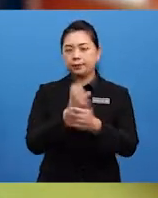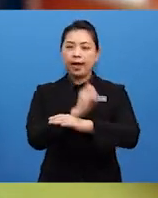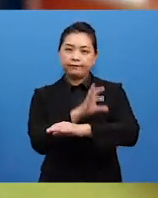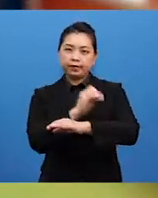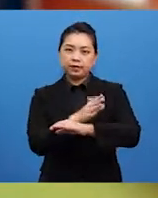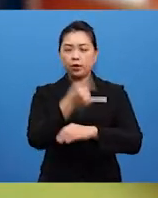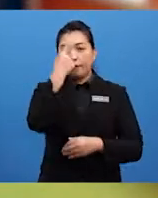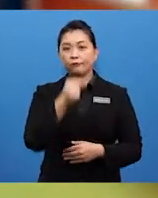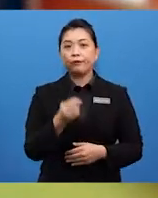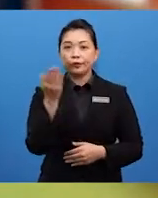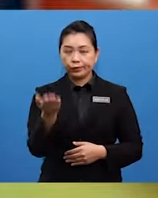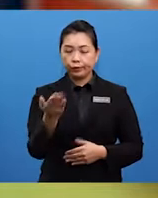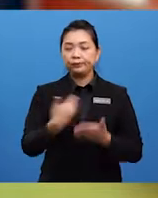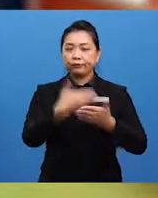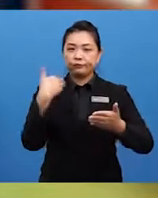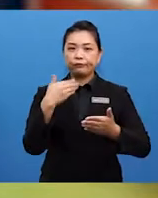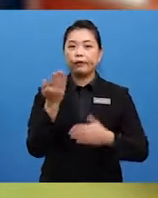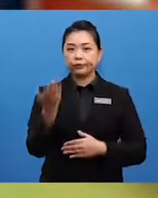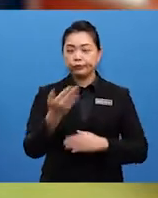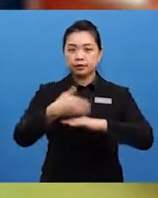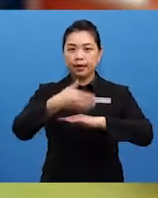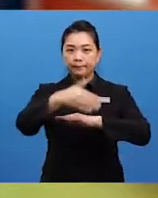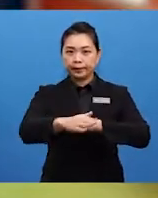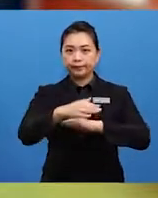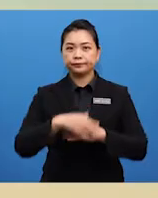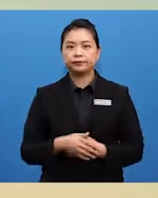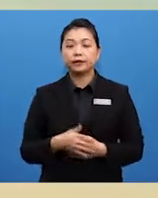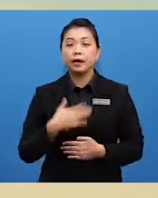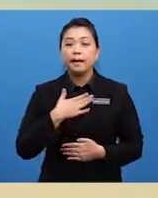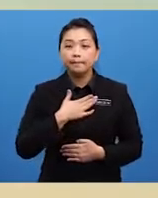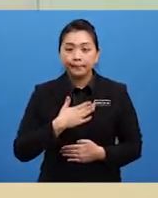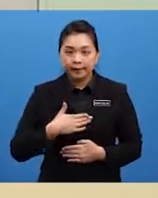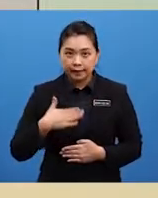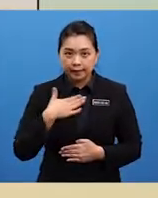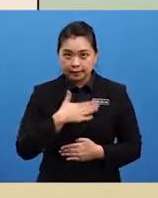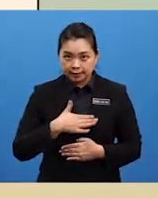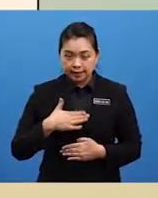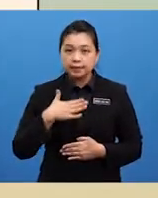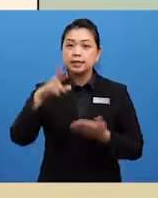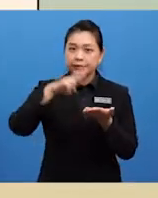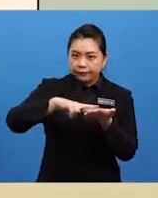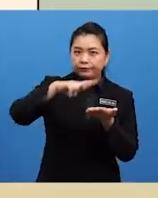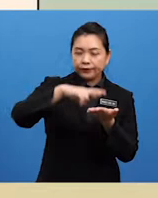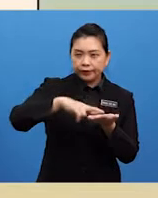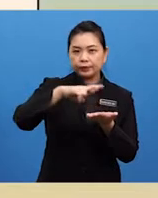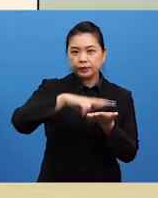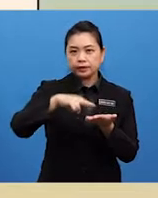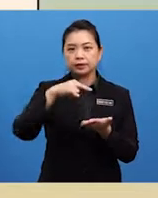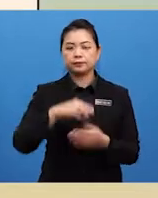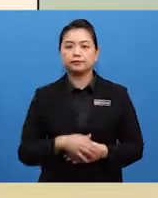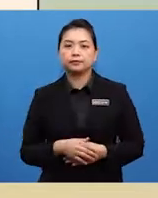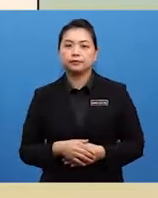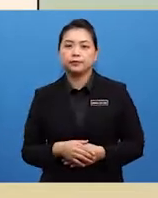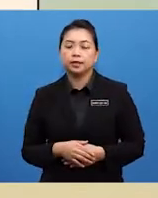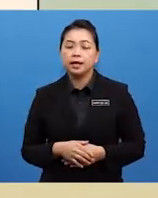Here's an advice for you before you submit your story. Please review it